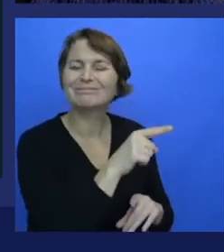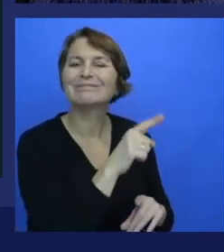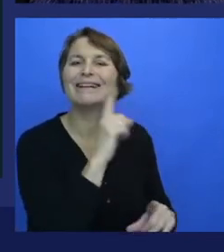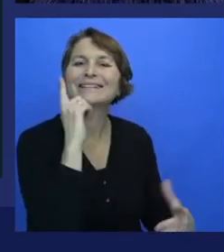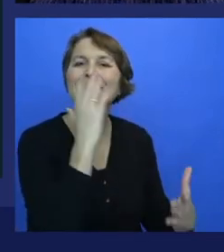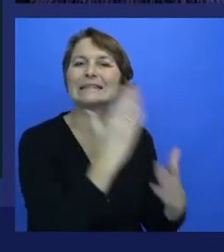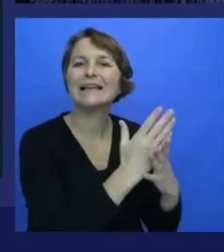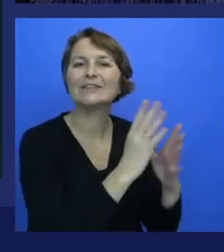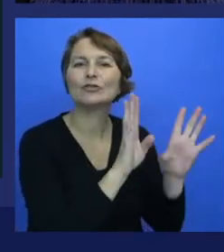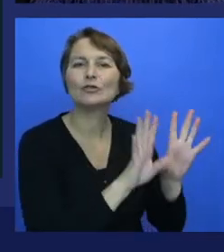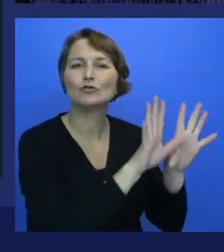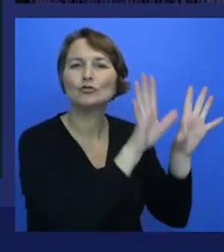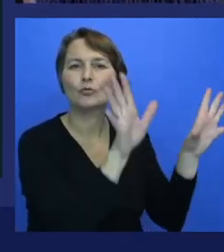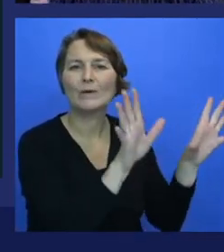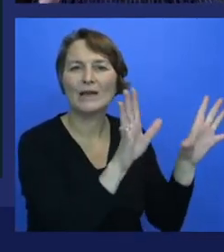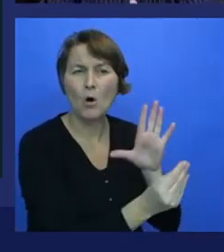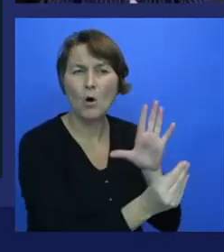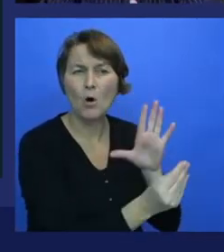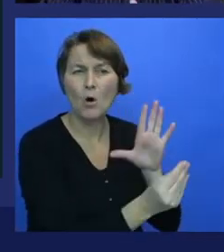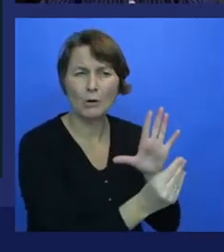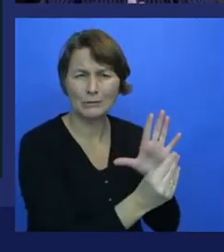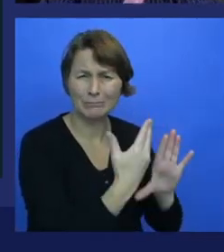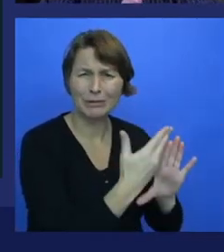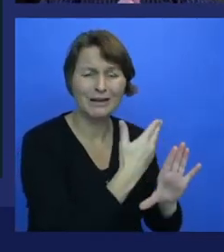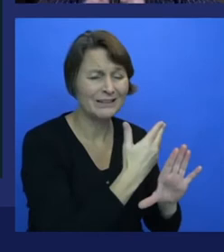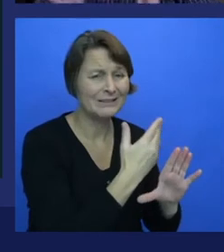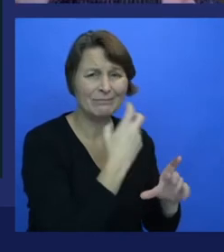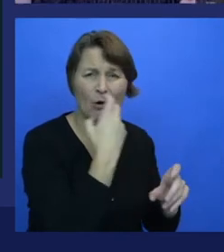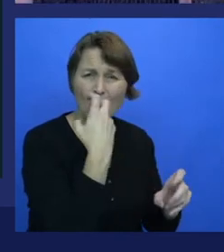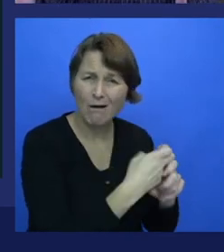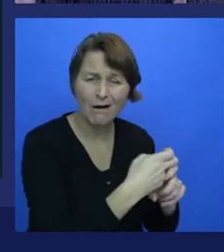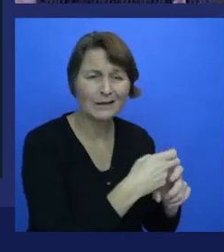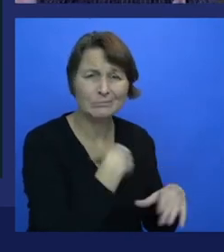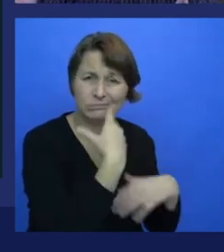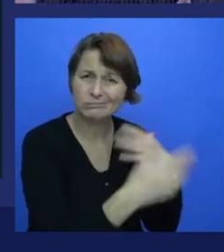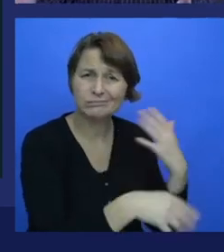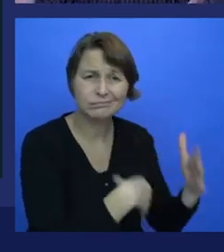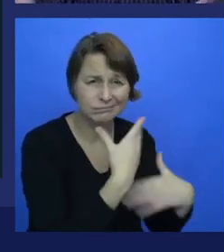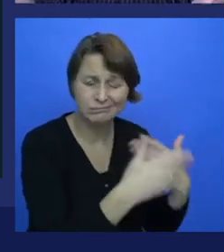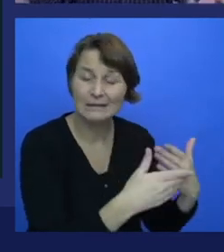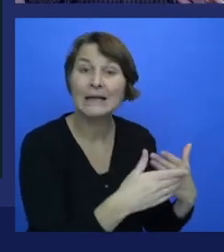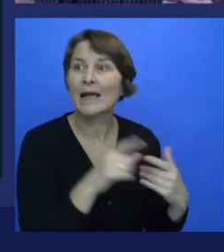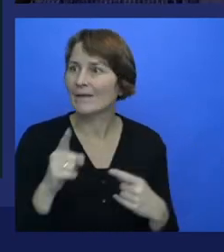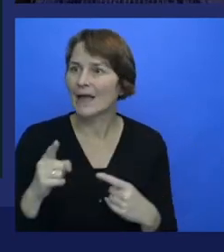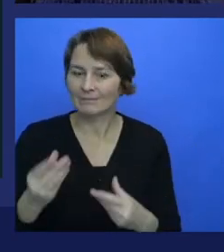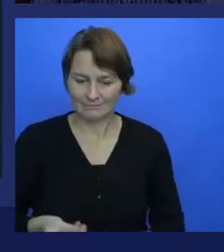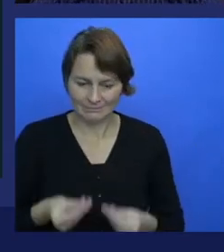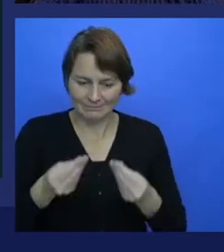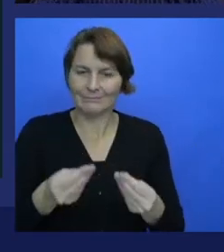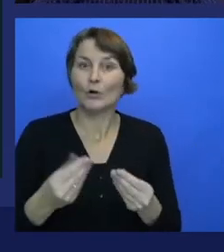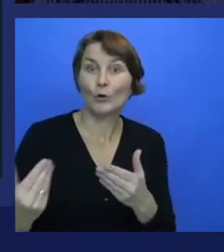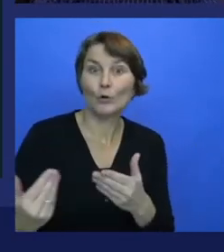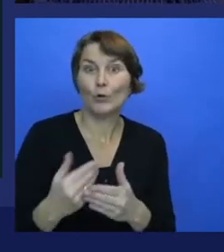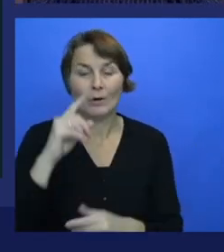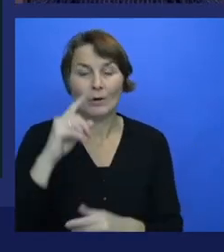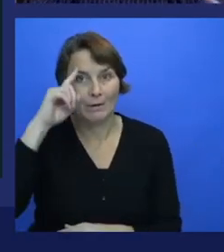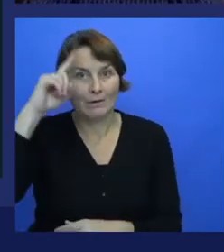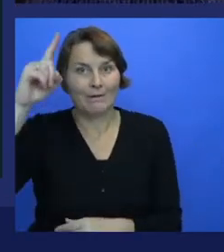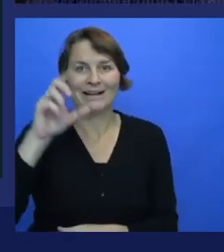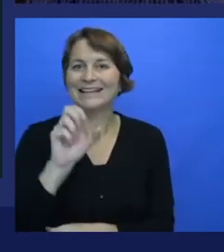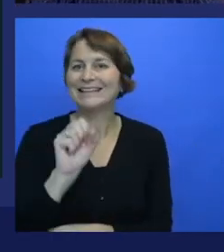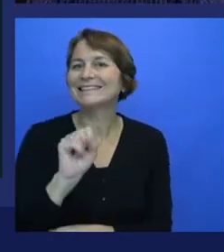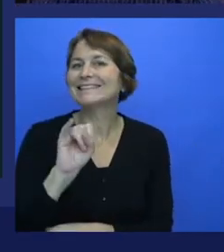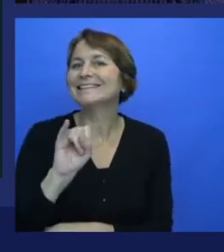to make voice recognition work. And then along came Siri, and it just worked, unless you were Australian, because